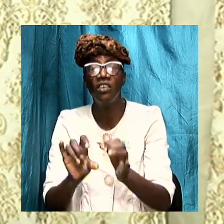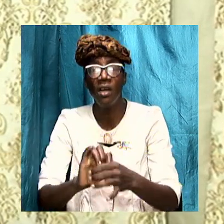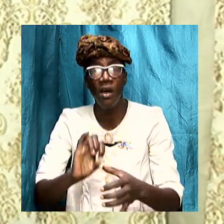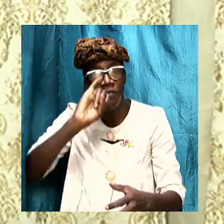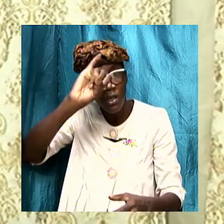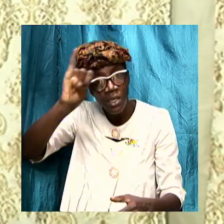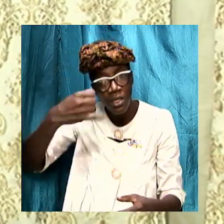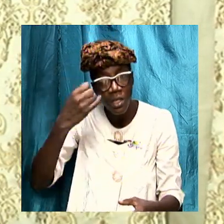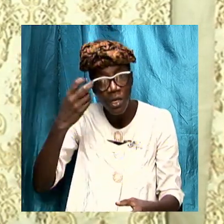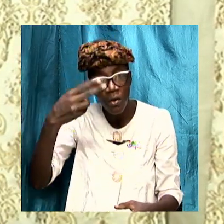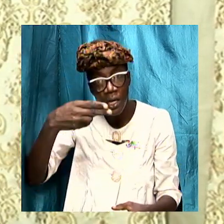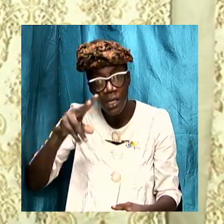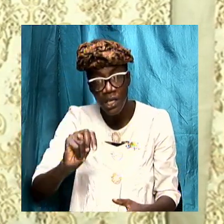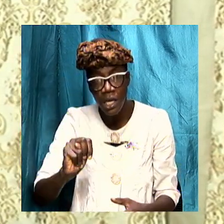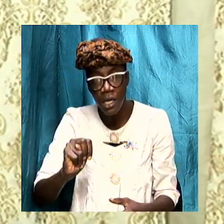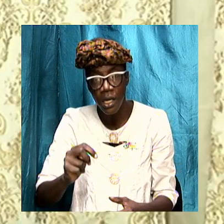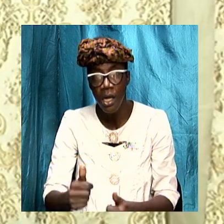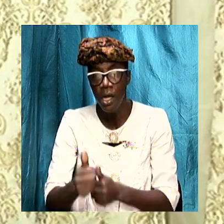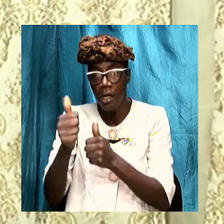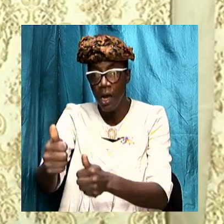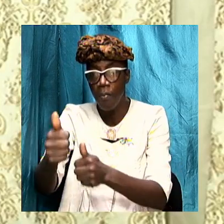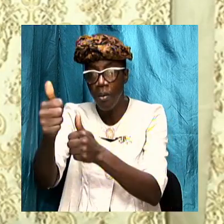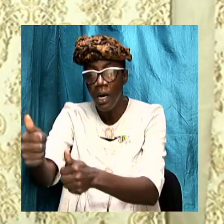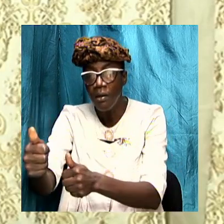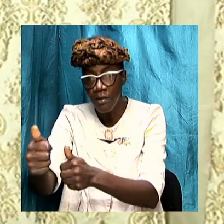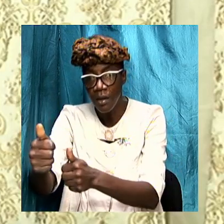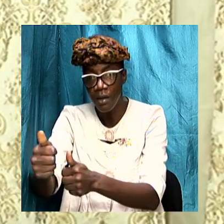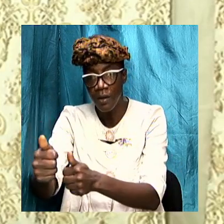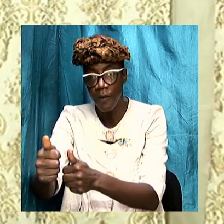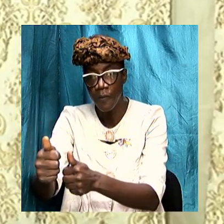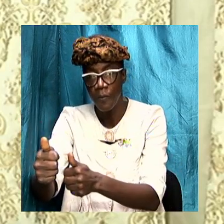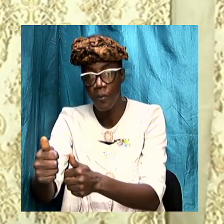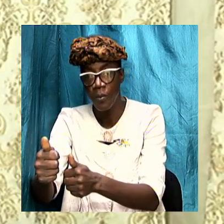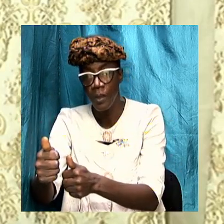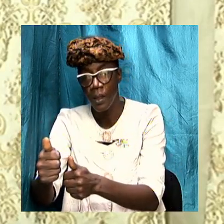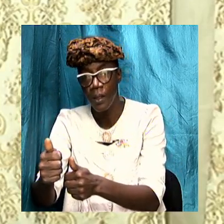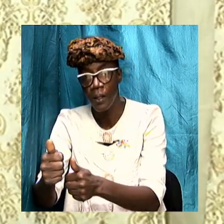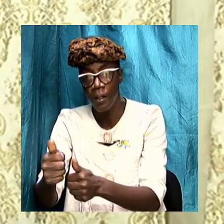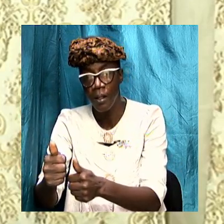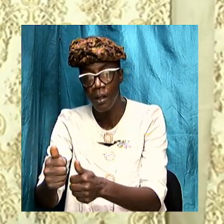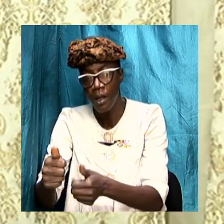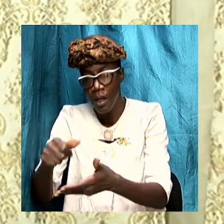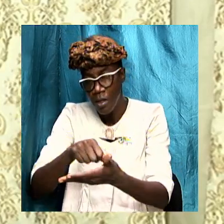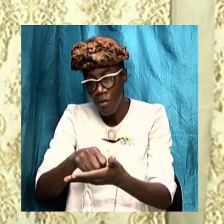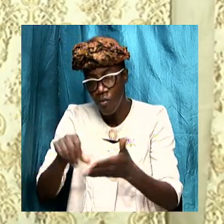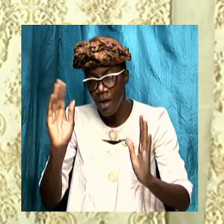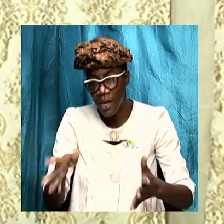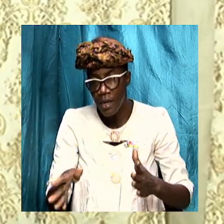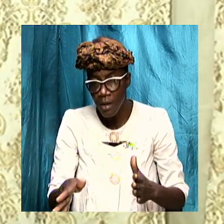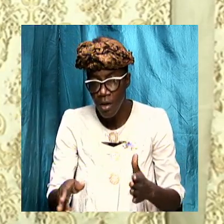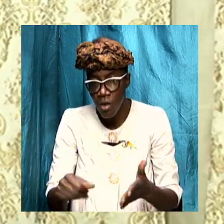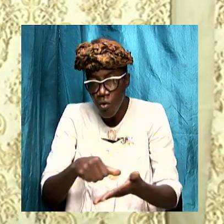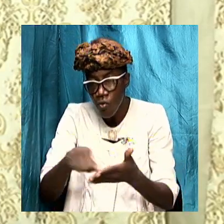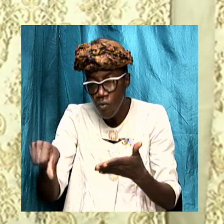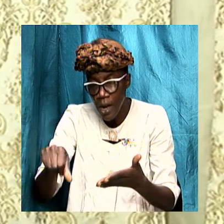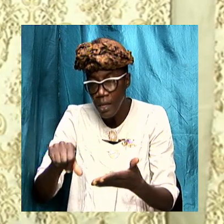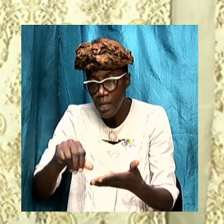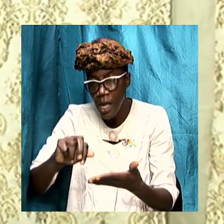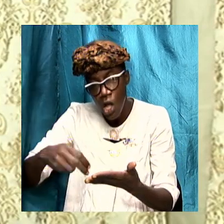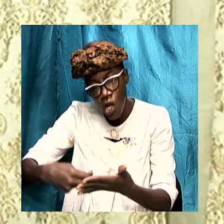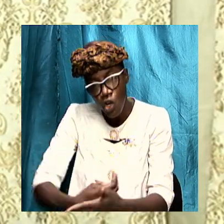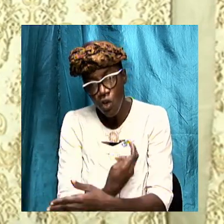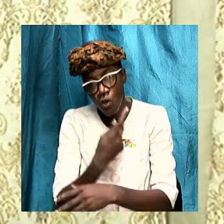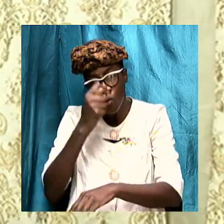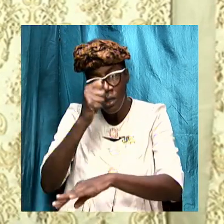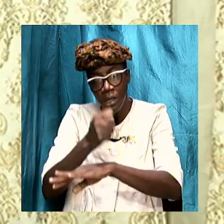John the Apostle John or as the writers who penned the New Testament wrote the revelation